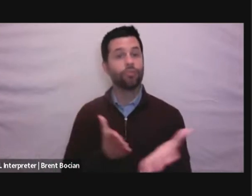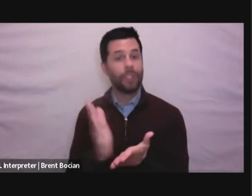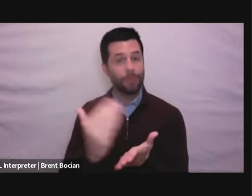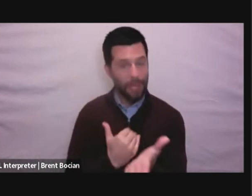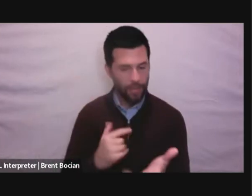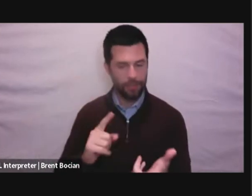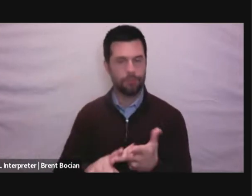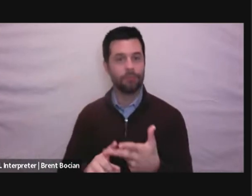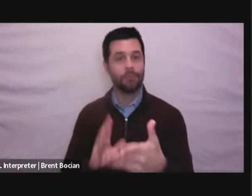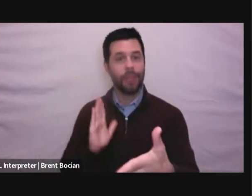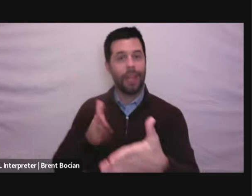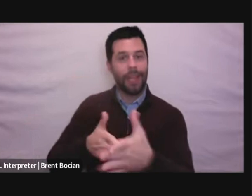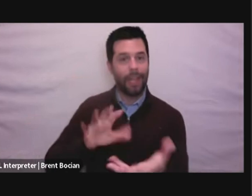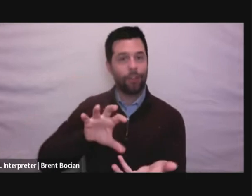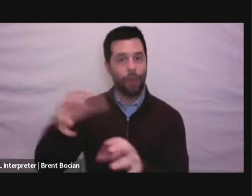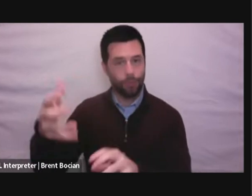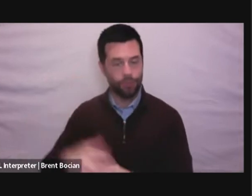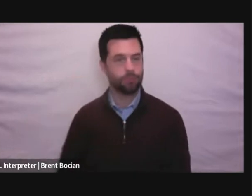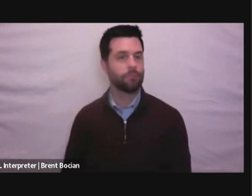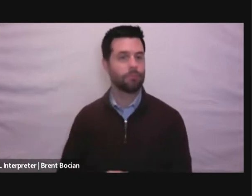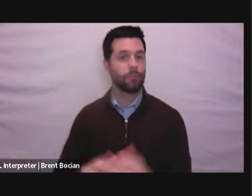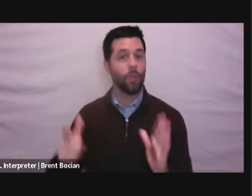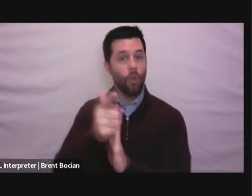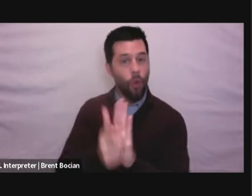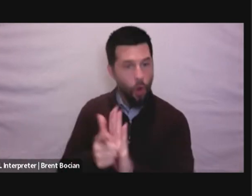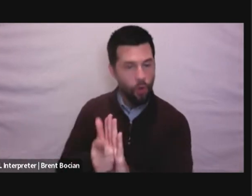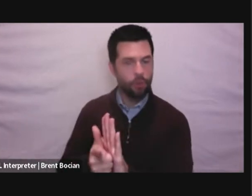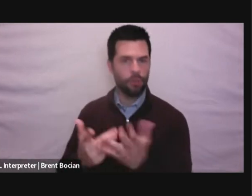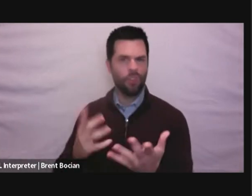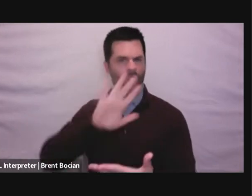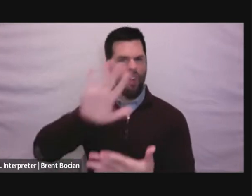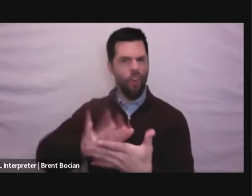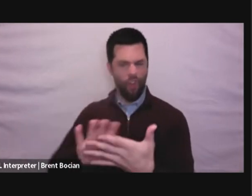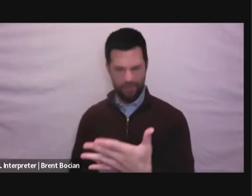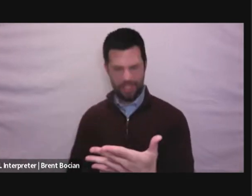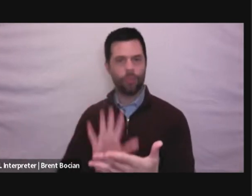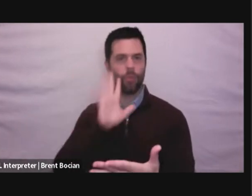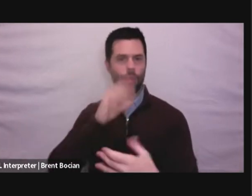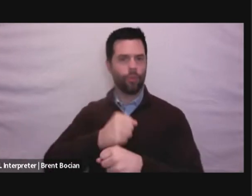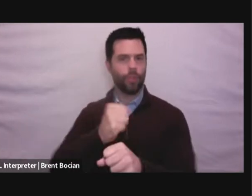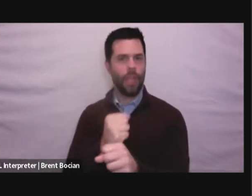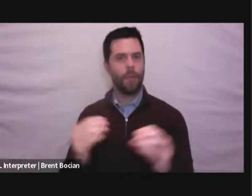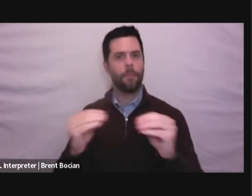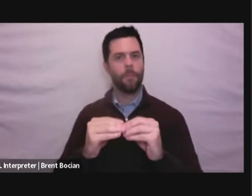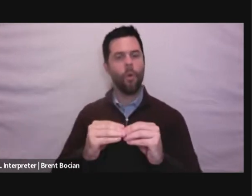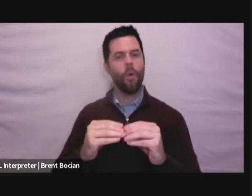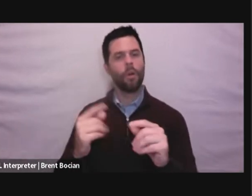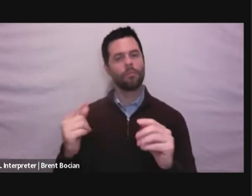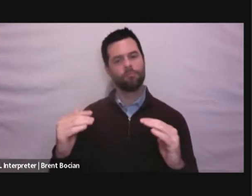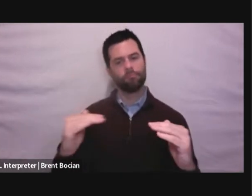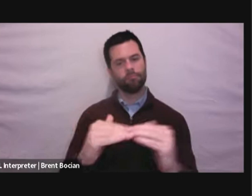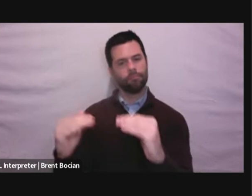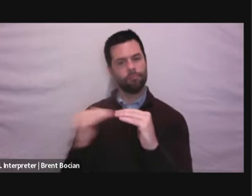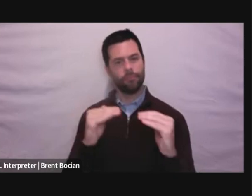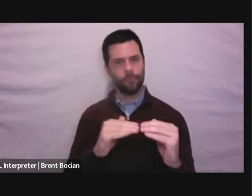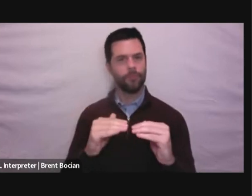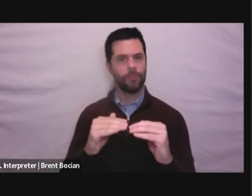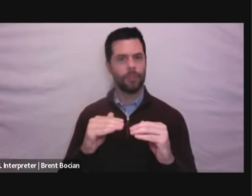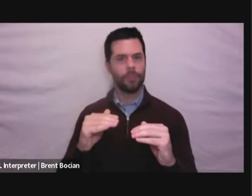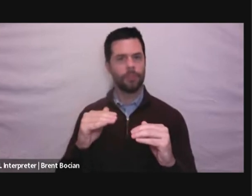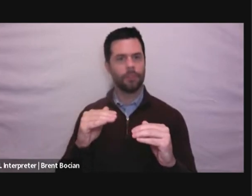rule of law, all of these, you know this, create a more level playing field for businesses to compete.